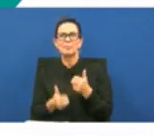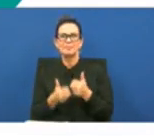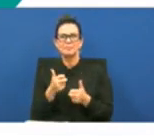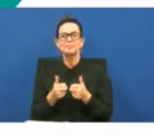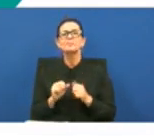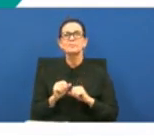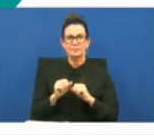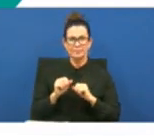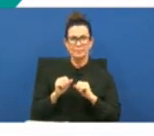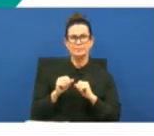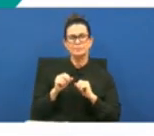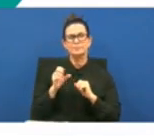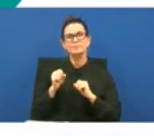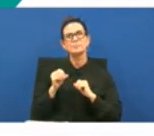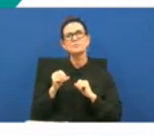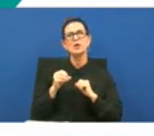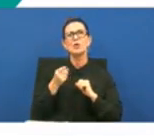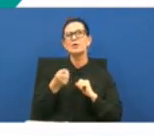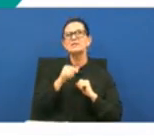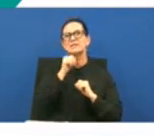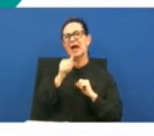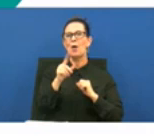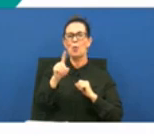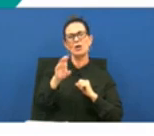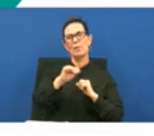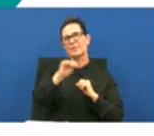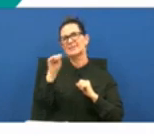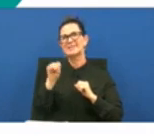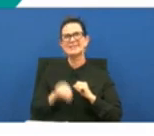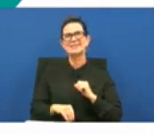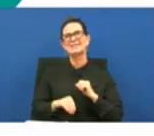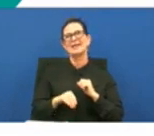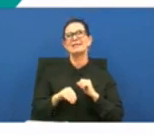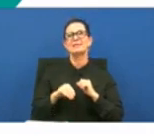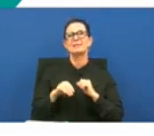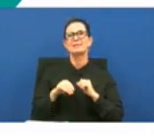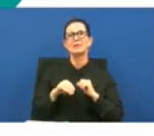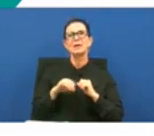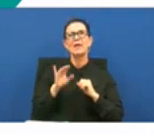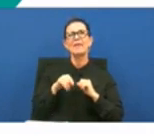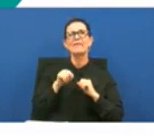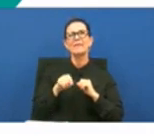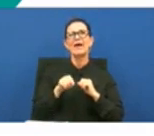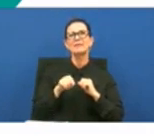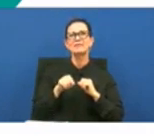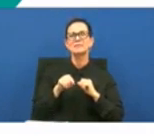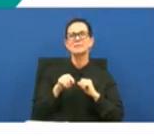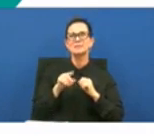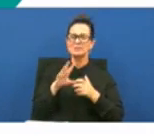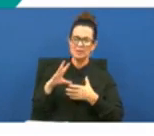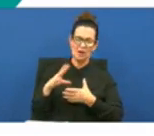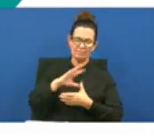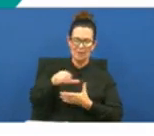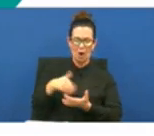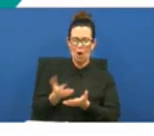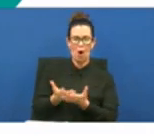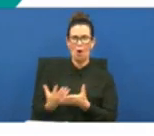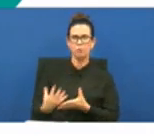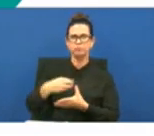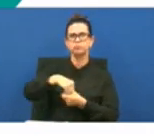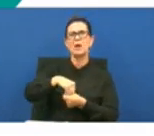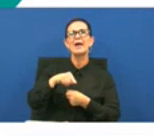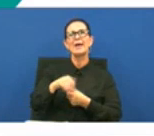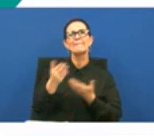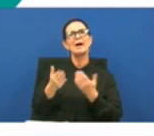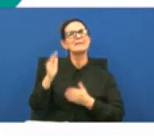talk about that substance use it's not just 100 substance use that includes the co-occurring individuals as well so that number may seem a little